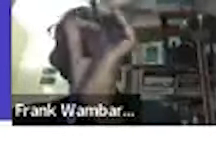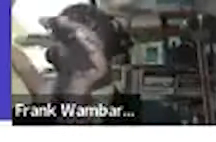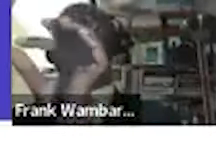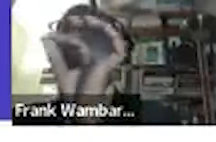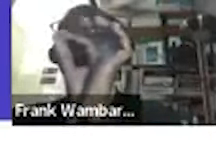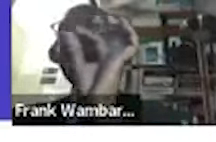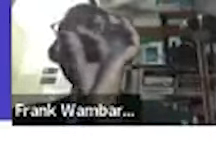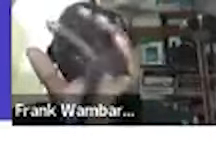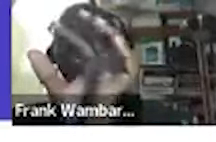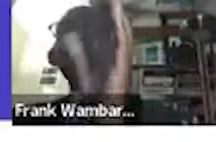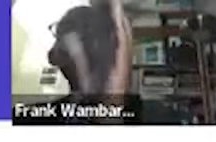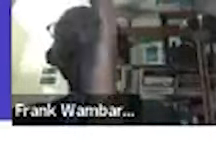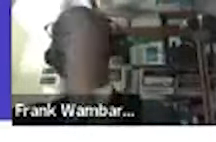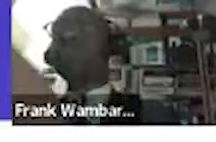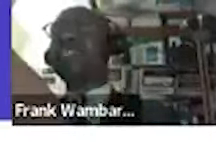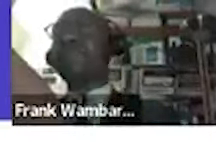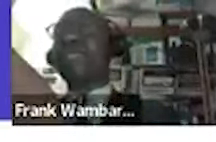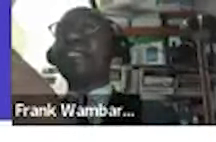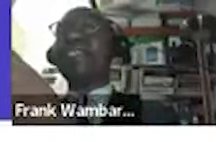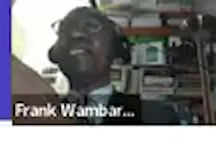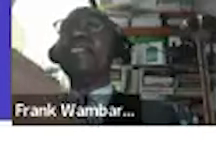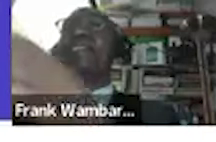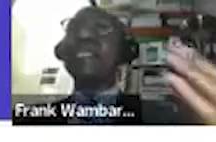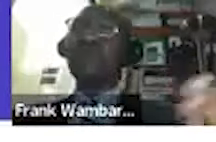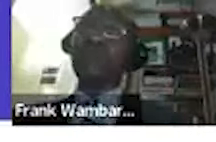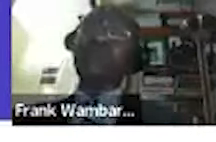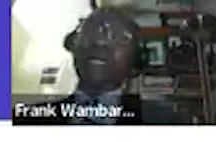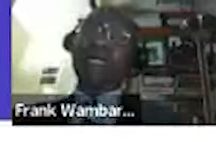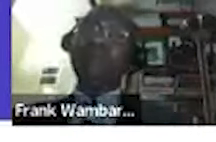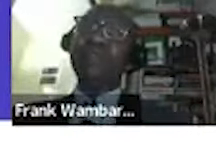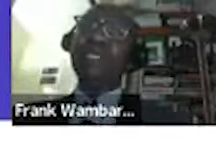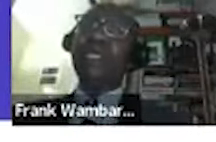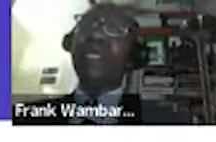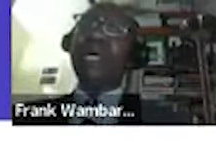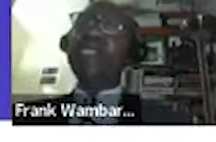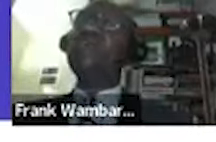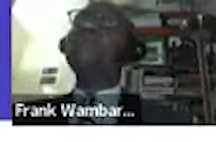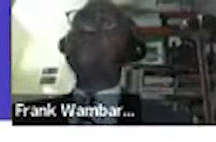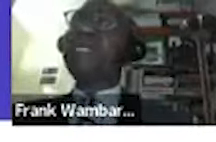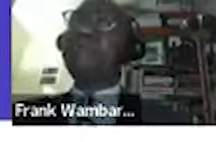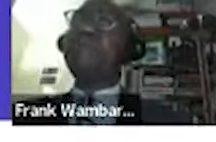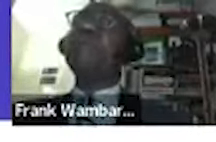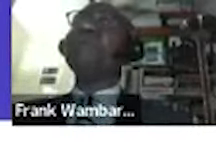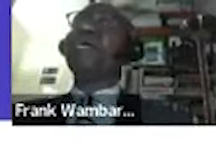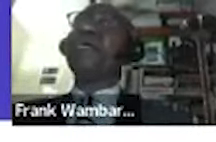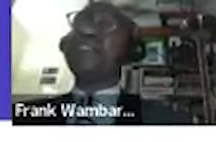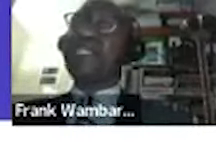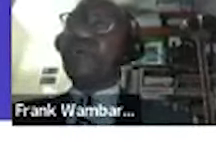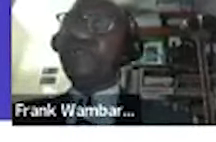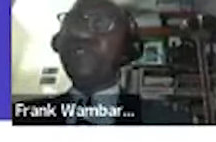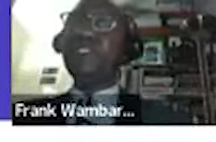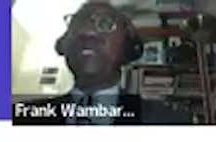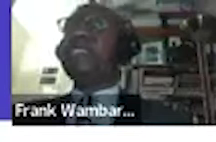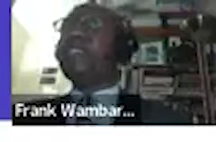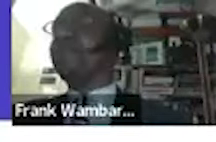intended as a tourist visa and once you get to that country then you go back i know many people uh that